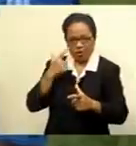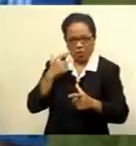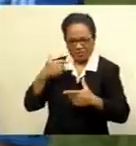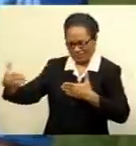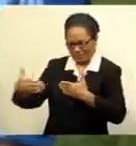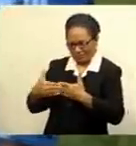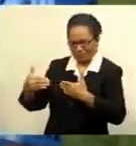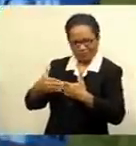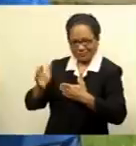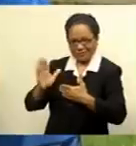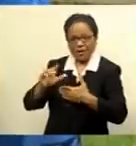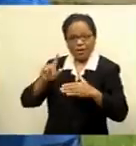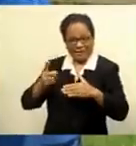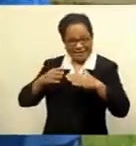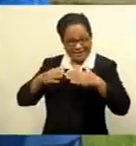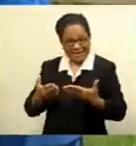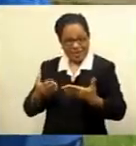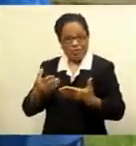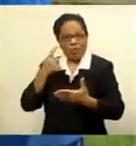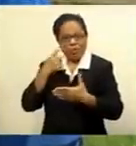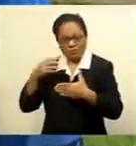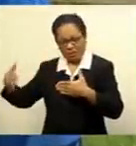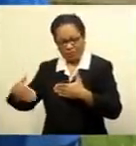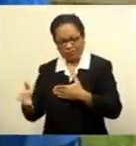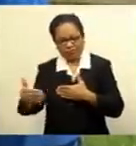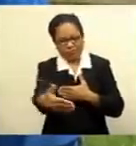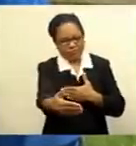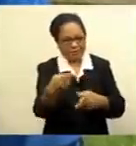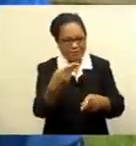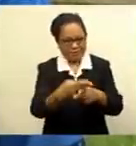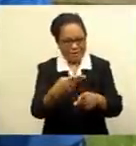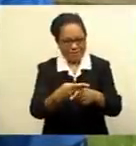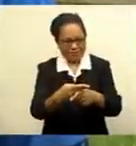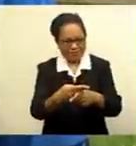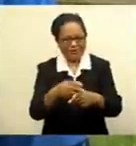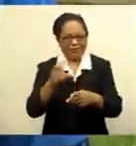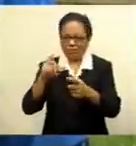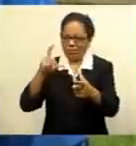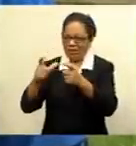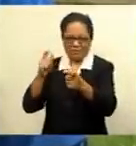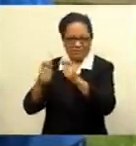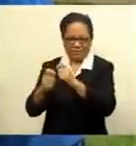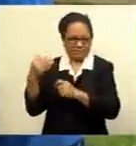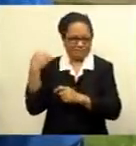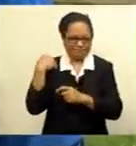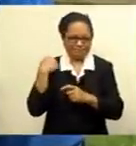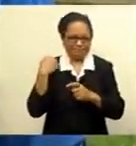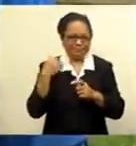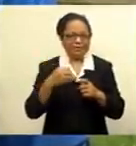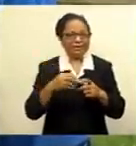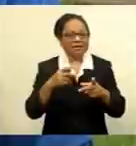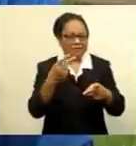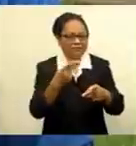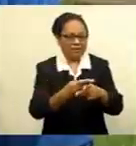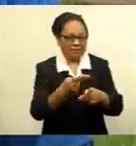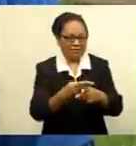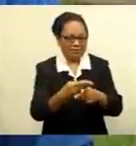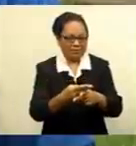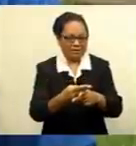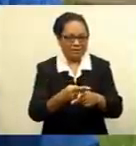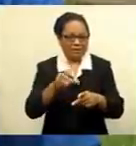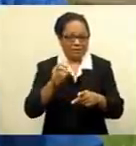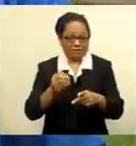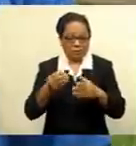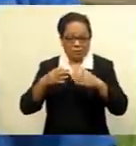into their farms. Climate change has greatly affected our plantation, so we are working to get another floodgate near our village